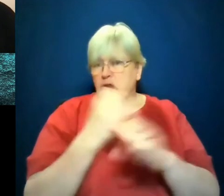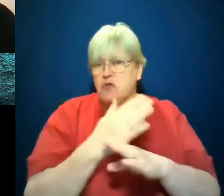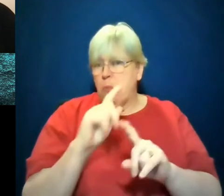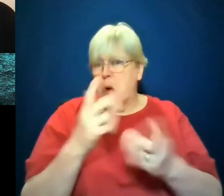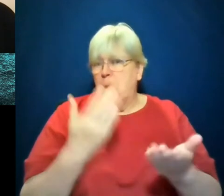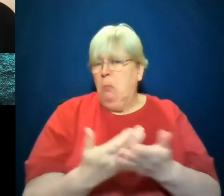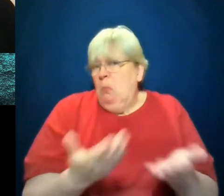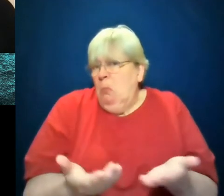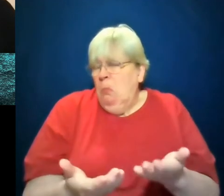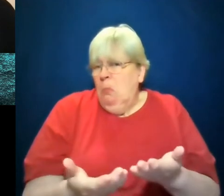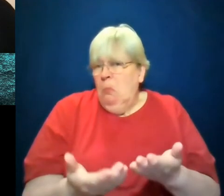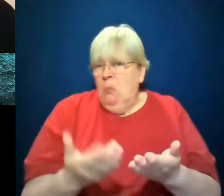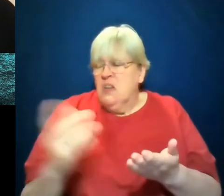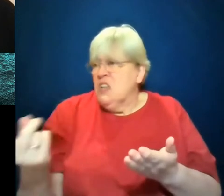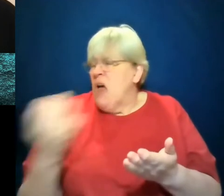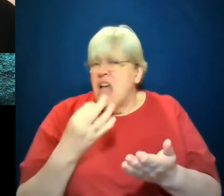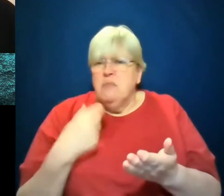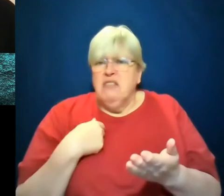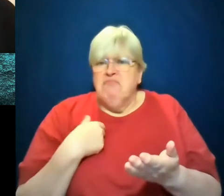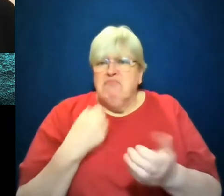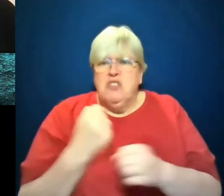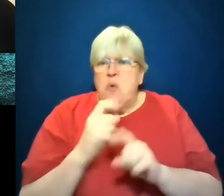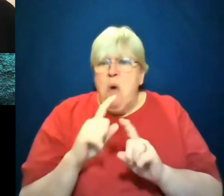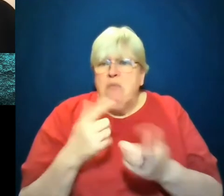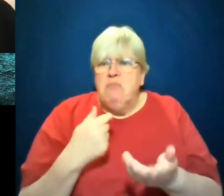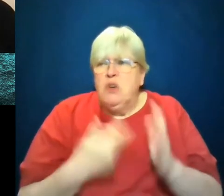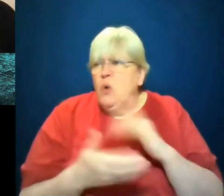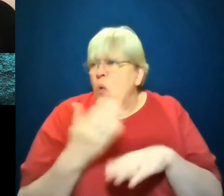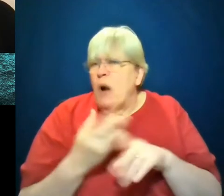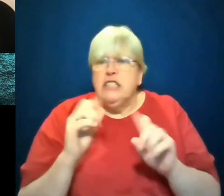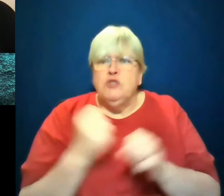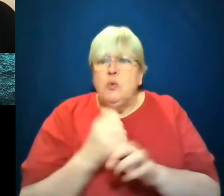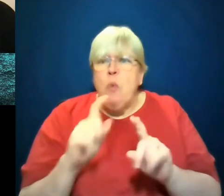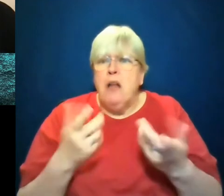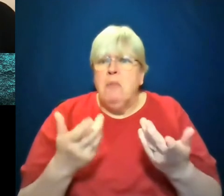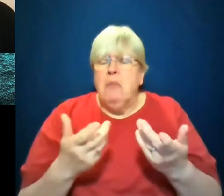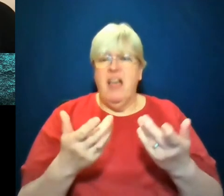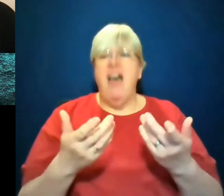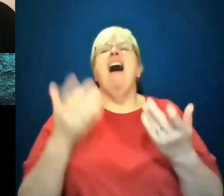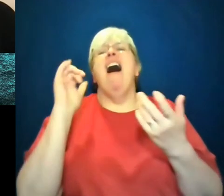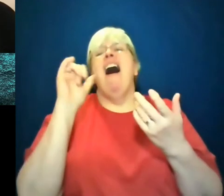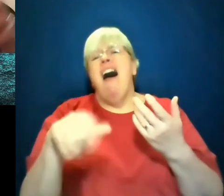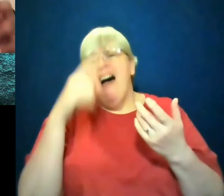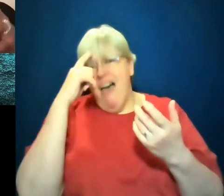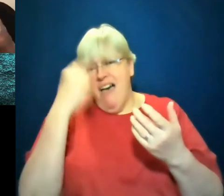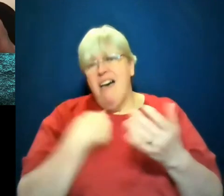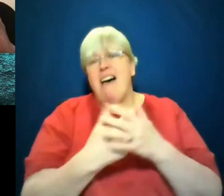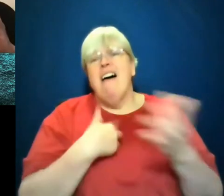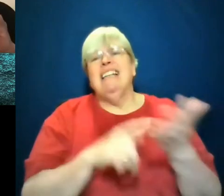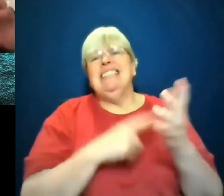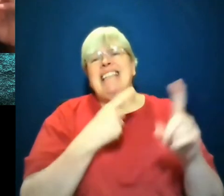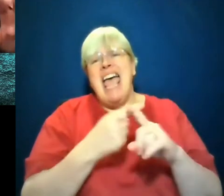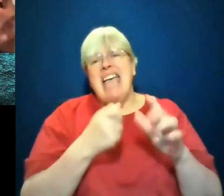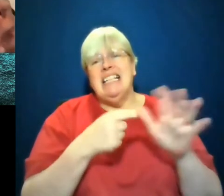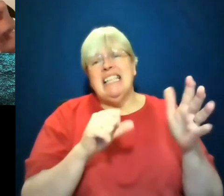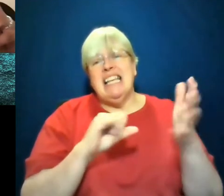Texas Ranger, I was like, well, what do they do? I mean, they go to work and do what? And when I started doing deep research about them, and I found out